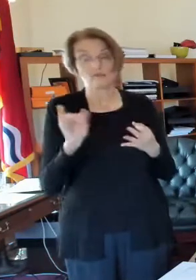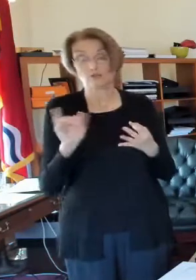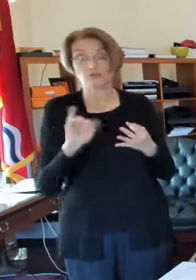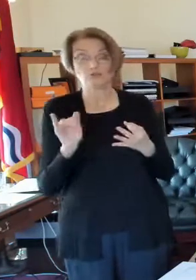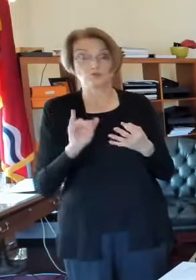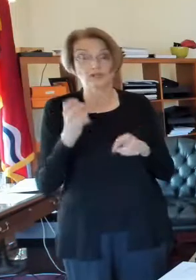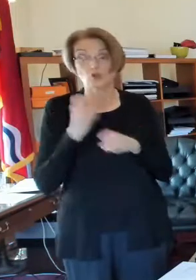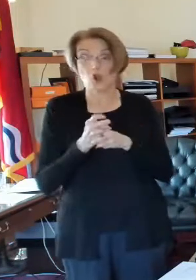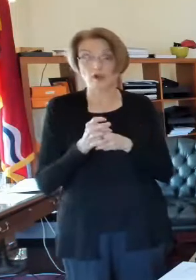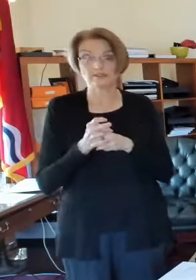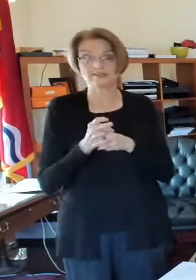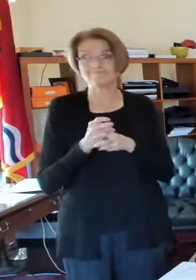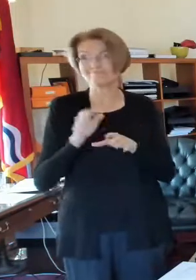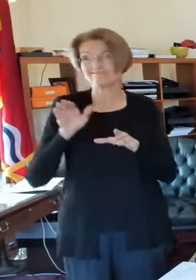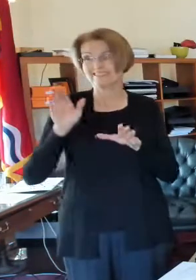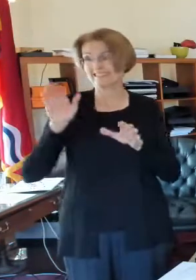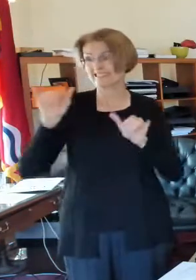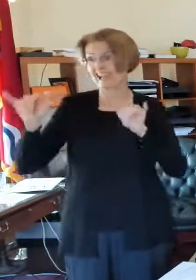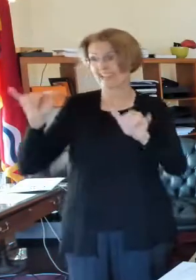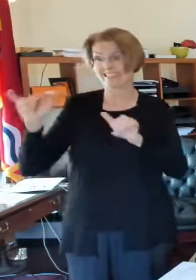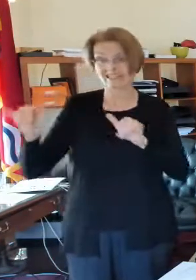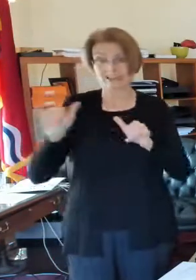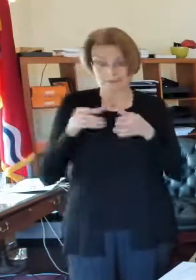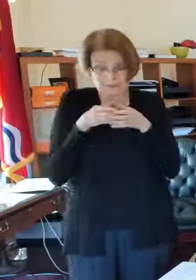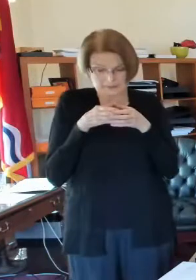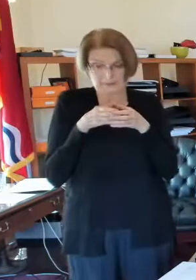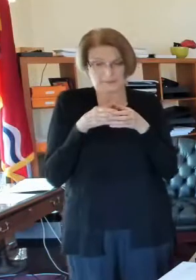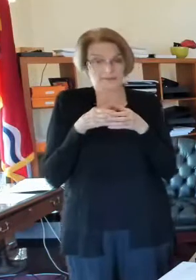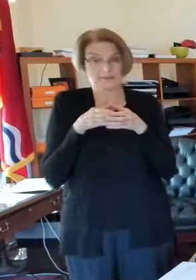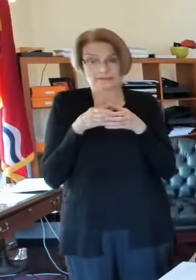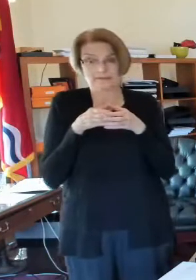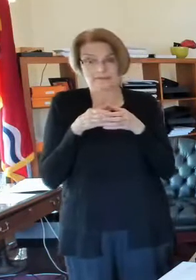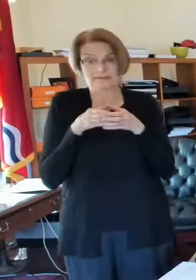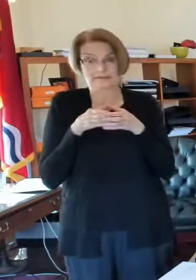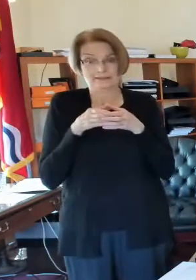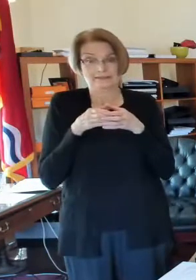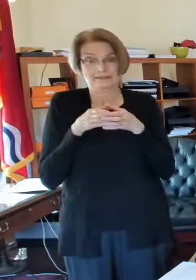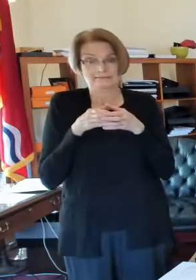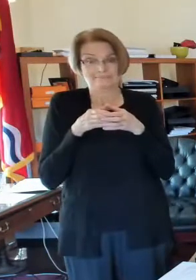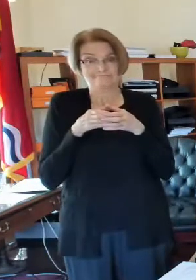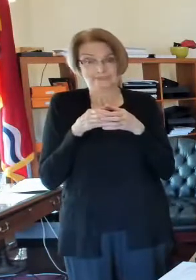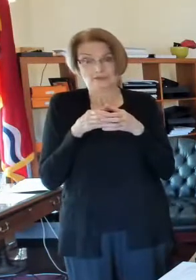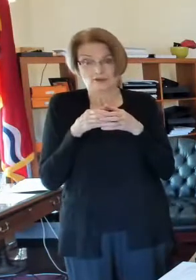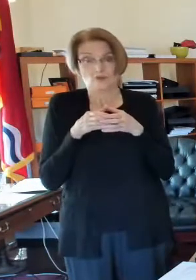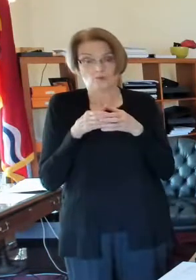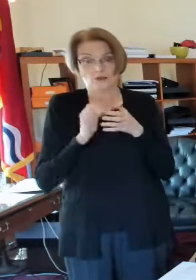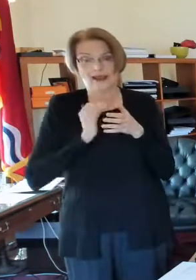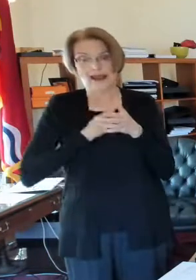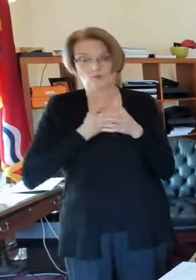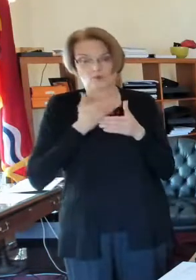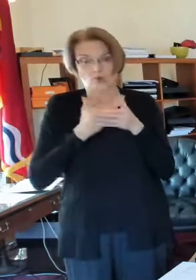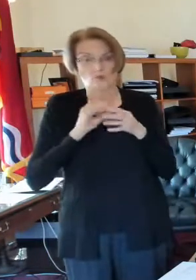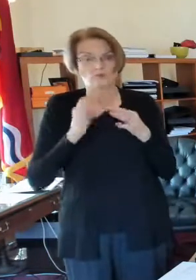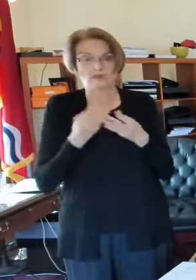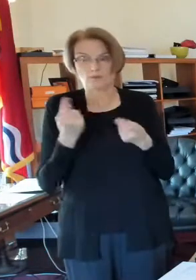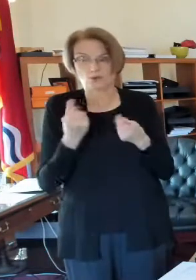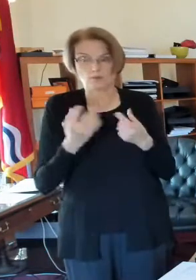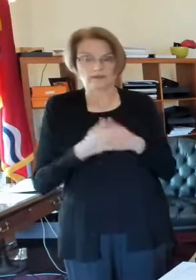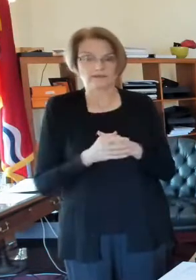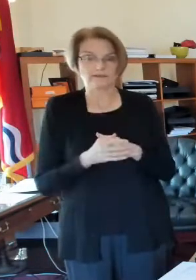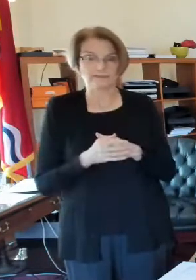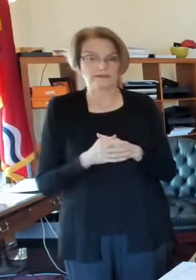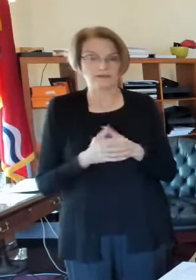well, but we are just going to be celebrating with ourselves, our immediate family, and while